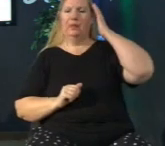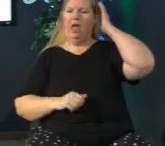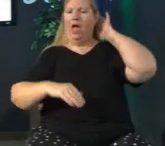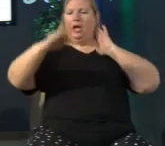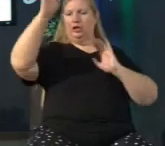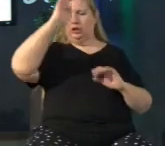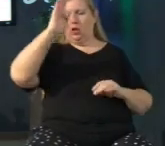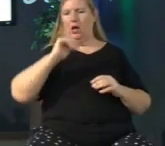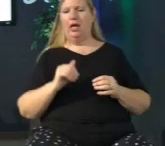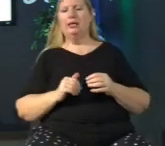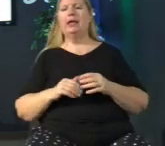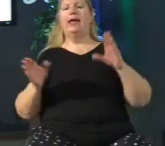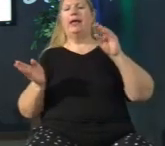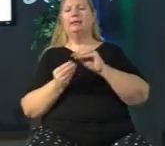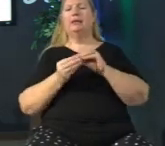blessing to this word